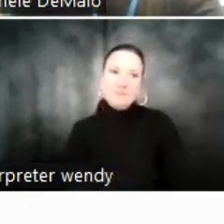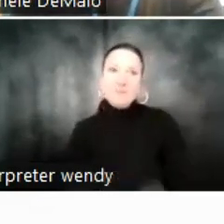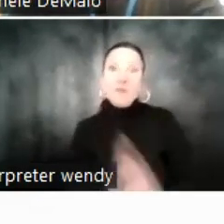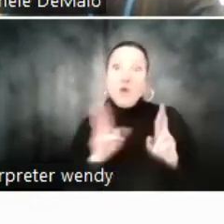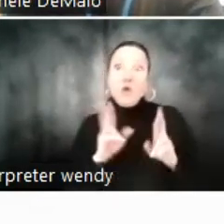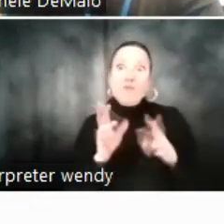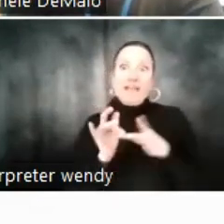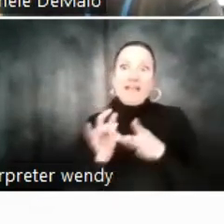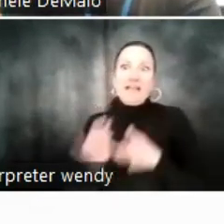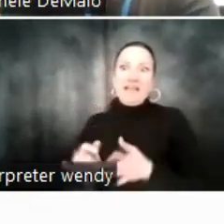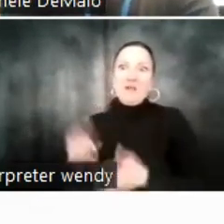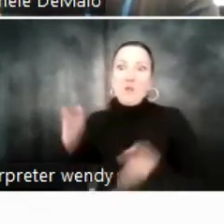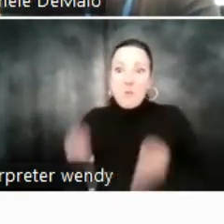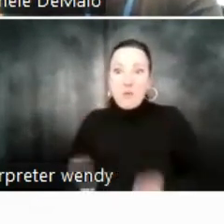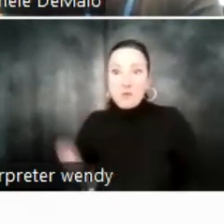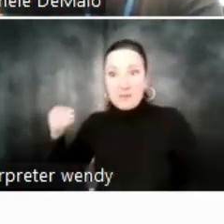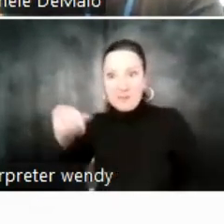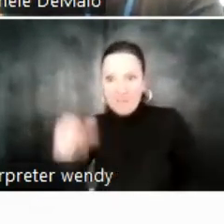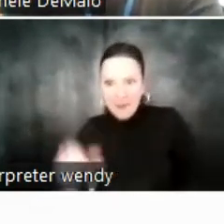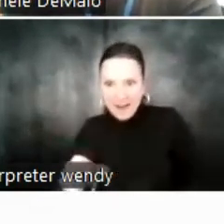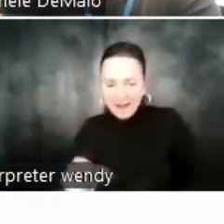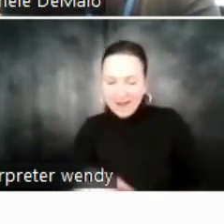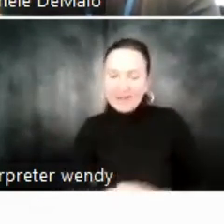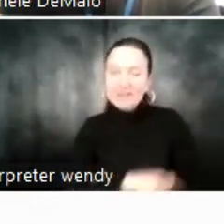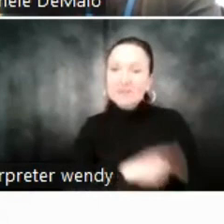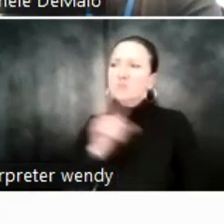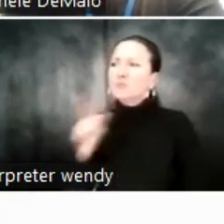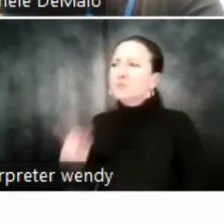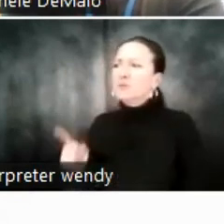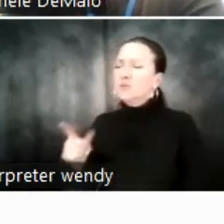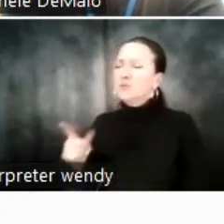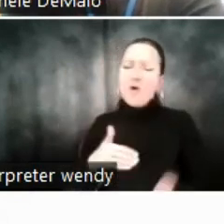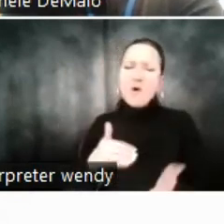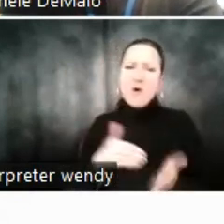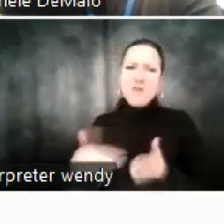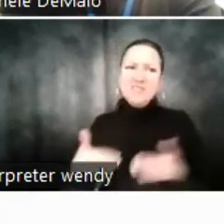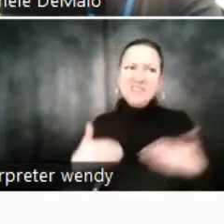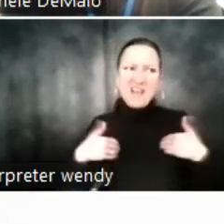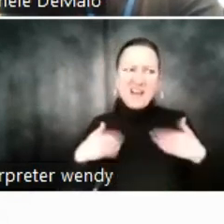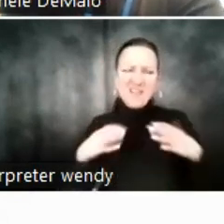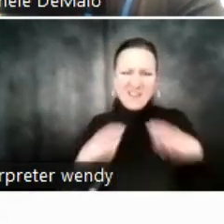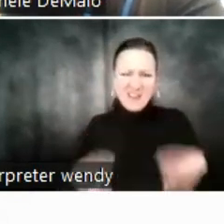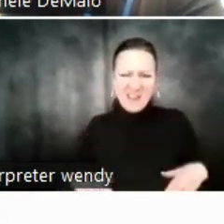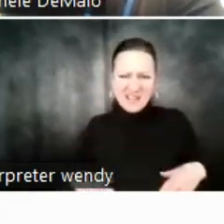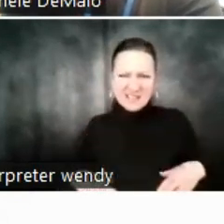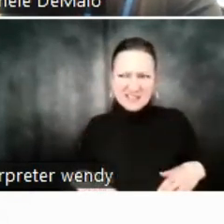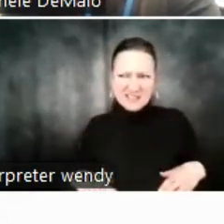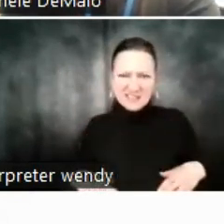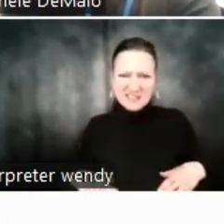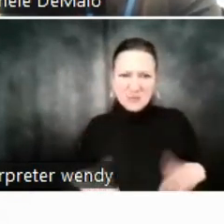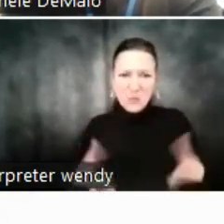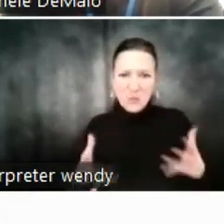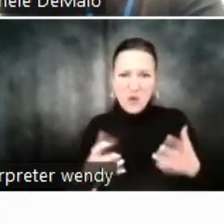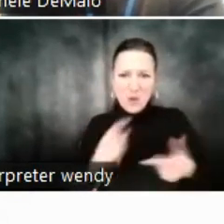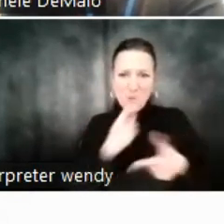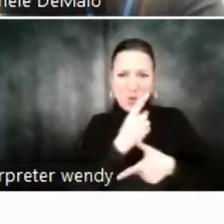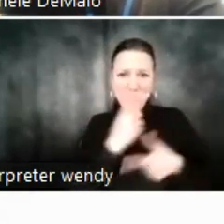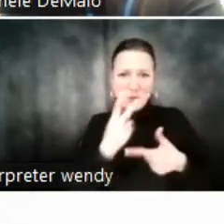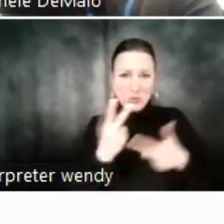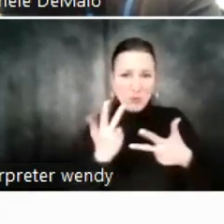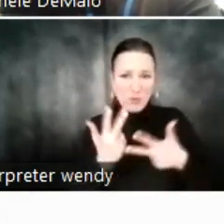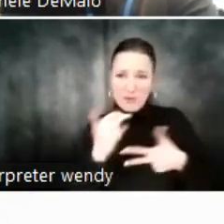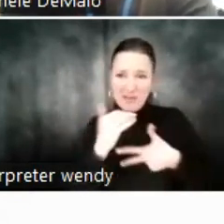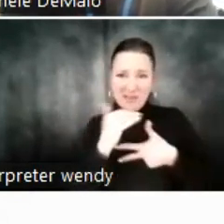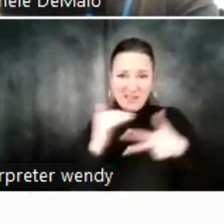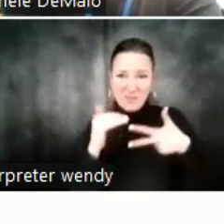So do you often have clients who you help to advertise in all three phases? And you're like,